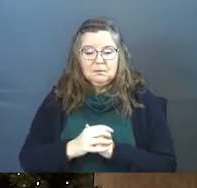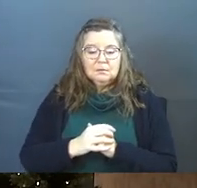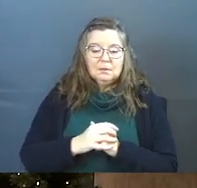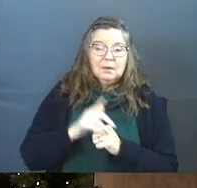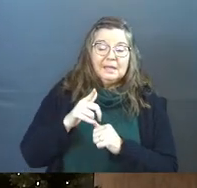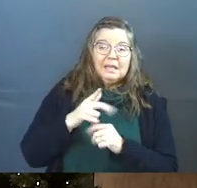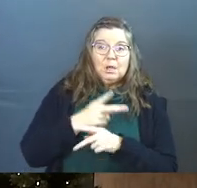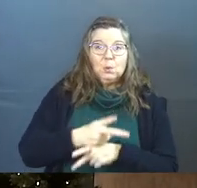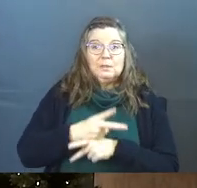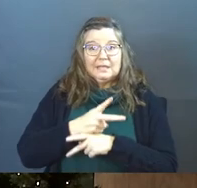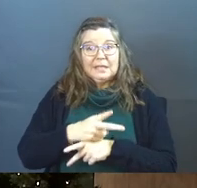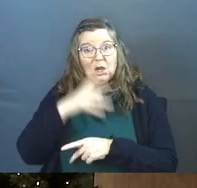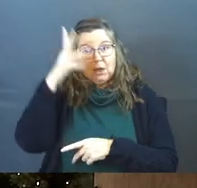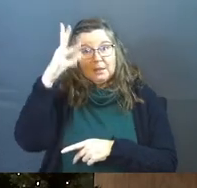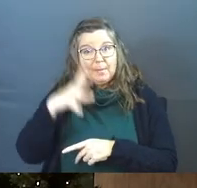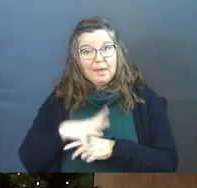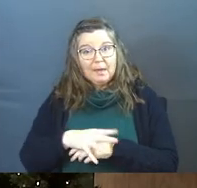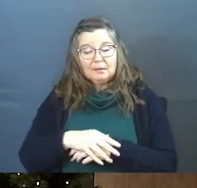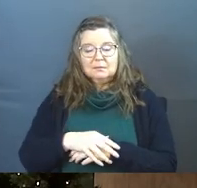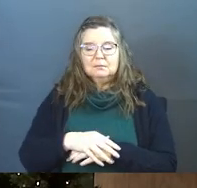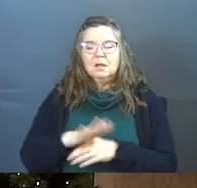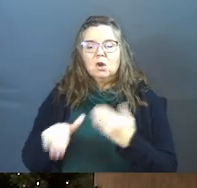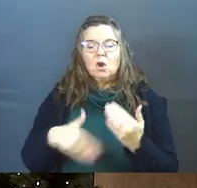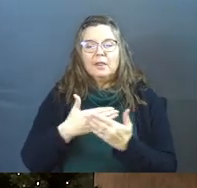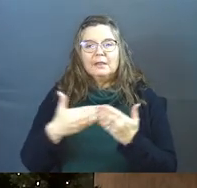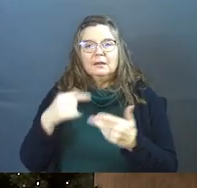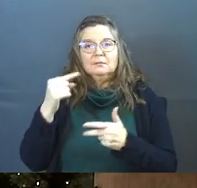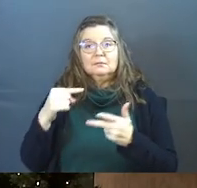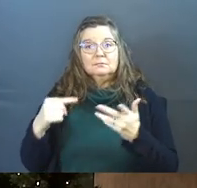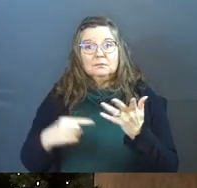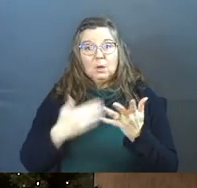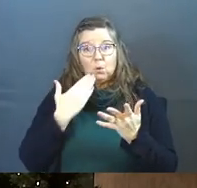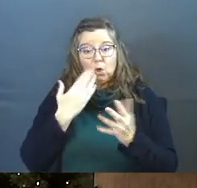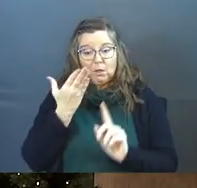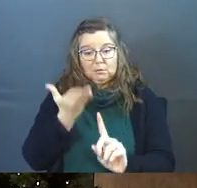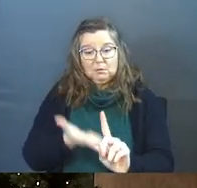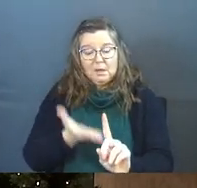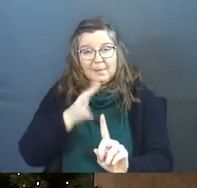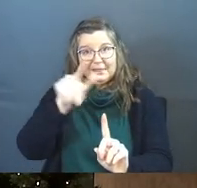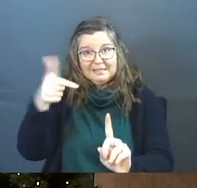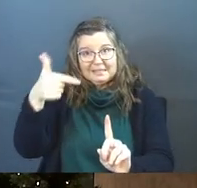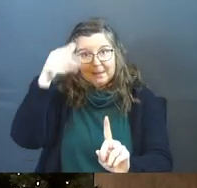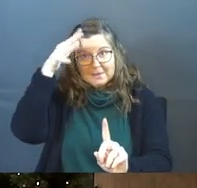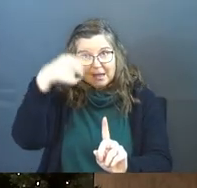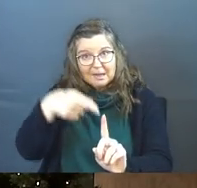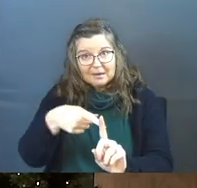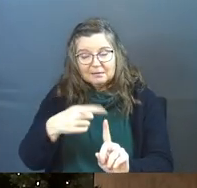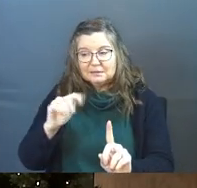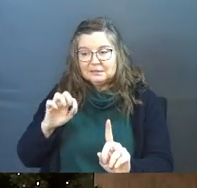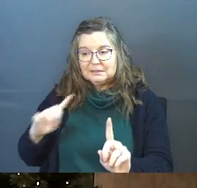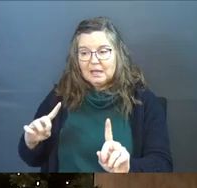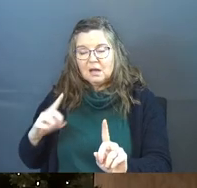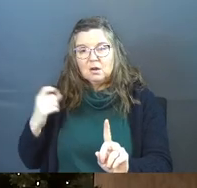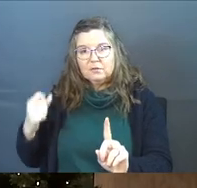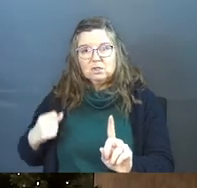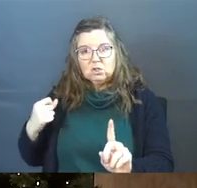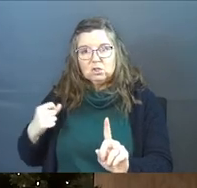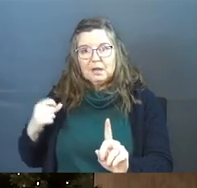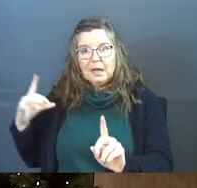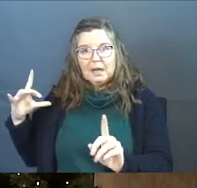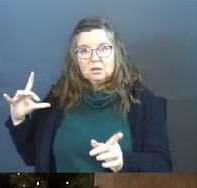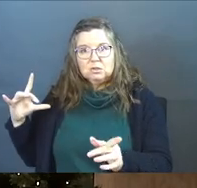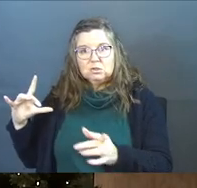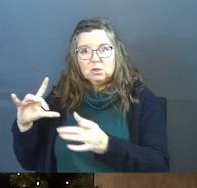He was a caring man. And all these things that were good about this stepdad, Todd, over the years, had